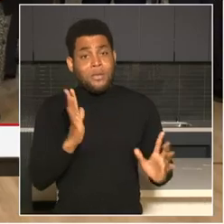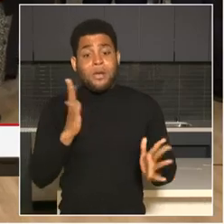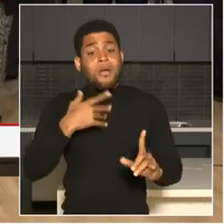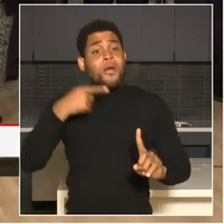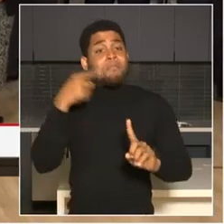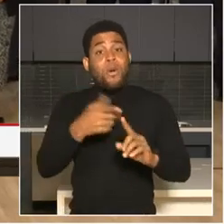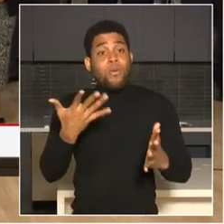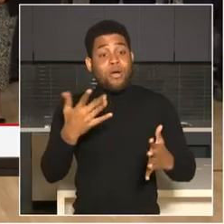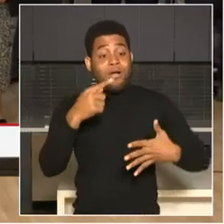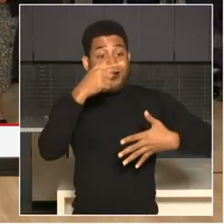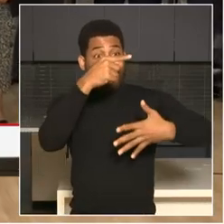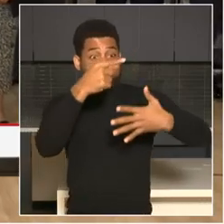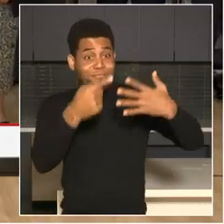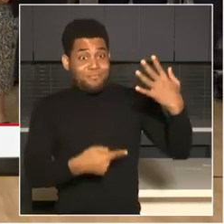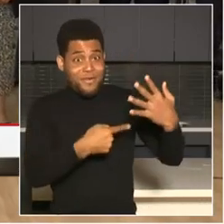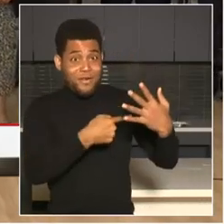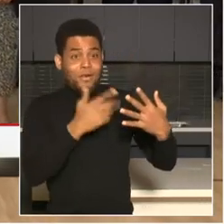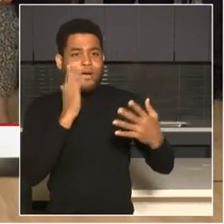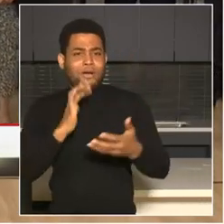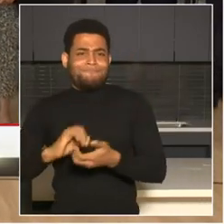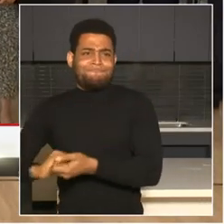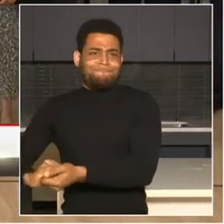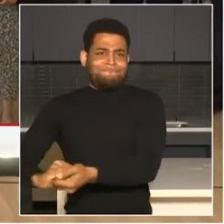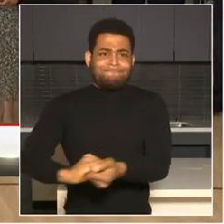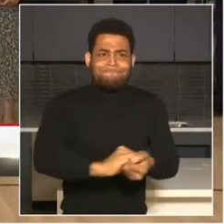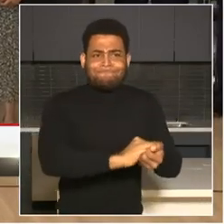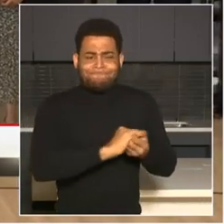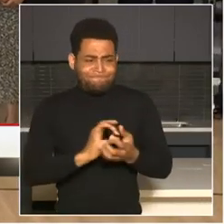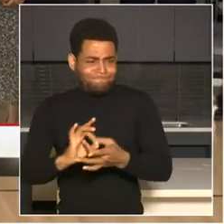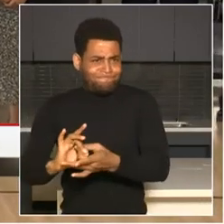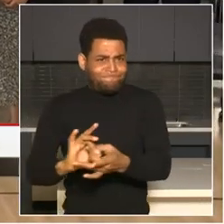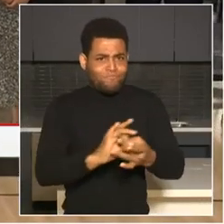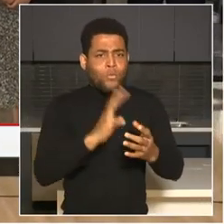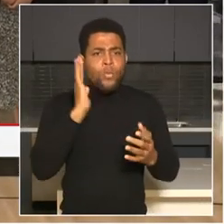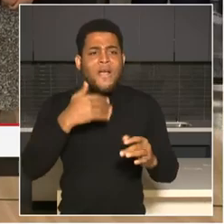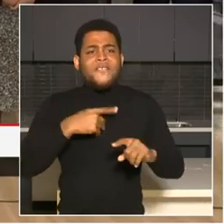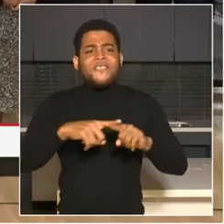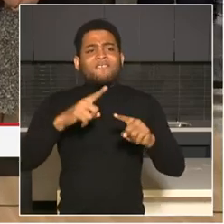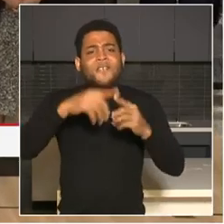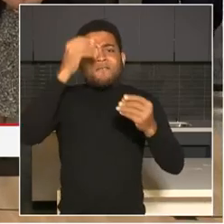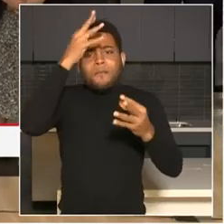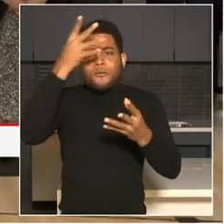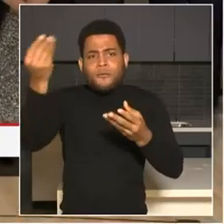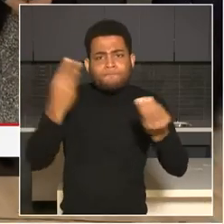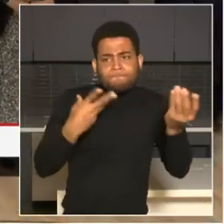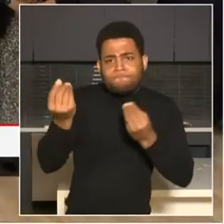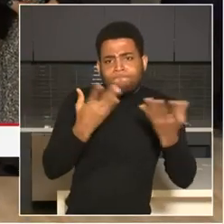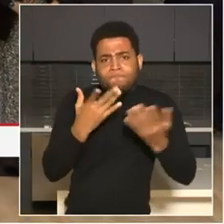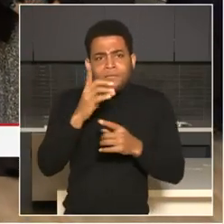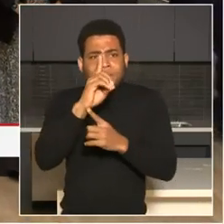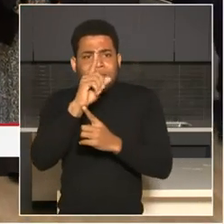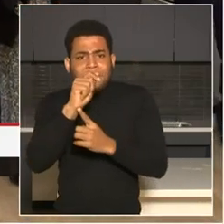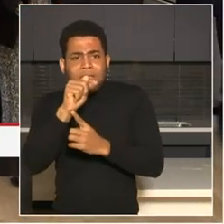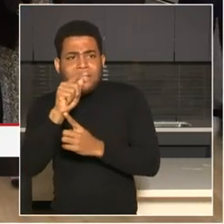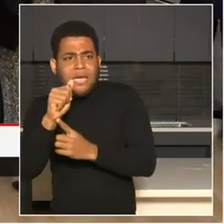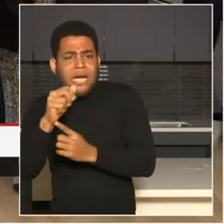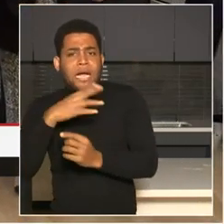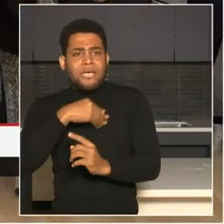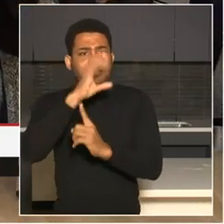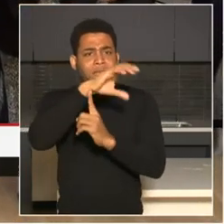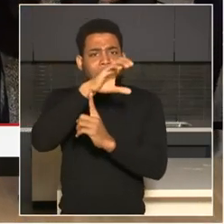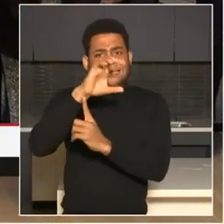and analyze data from various sources, including CCTV cameras, emergency